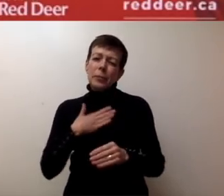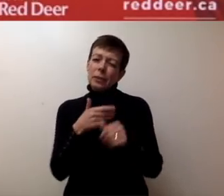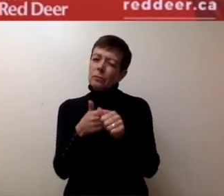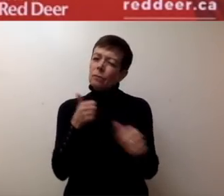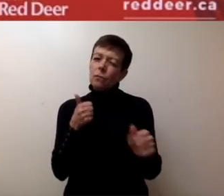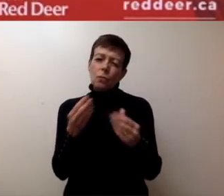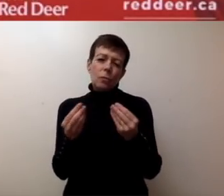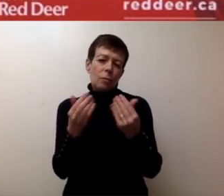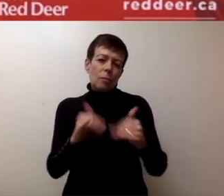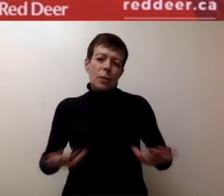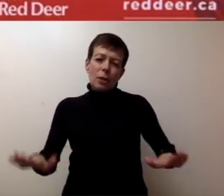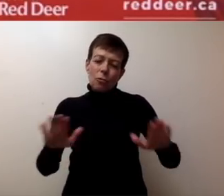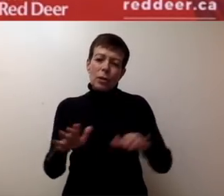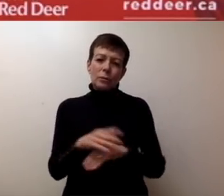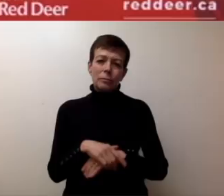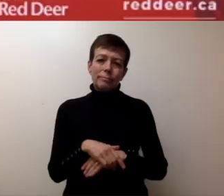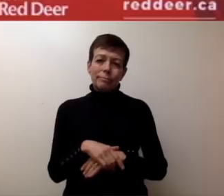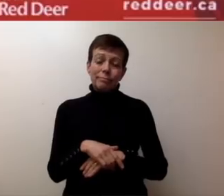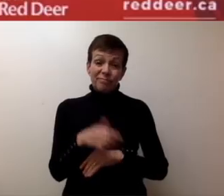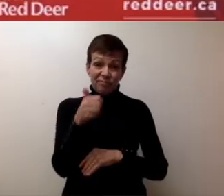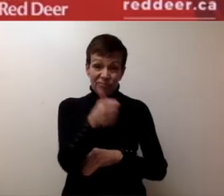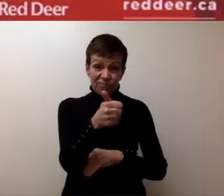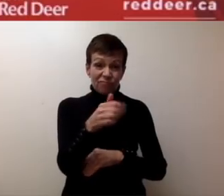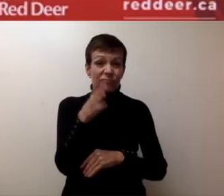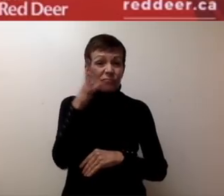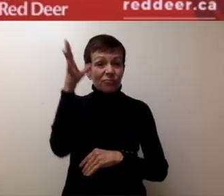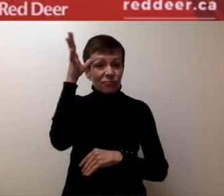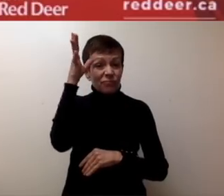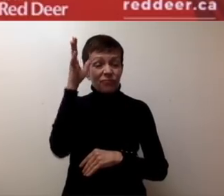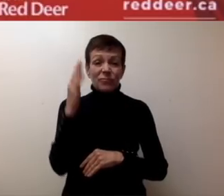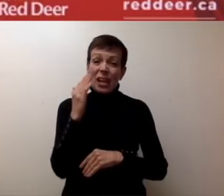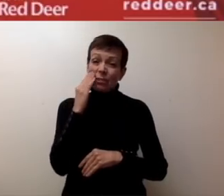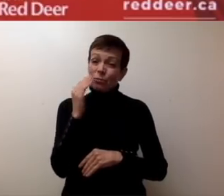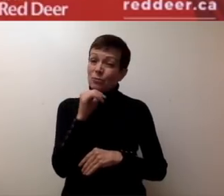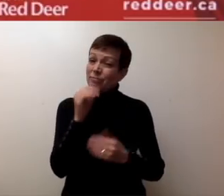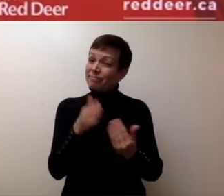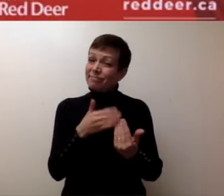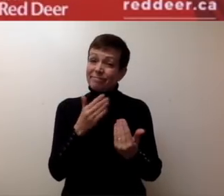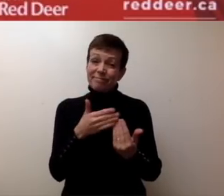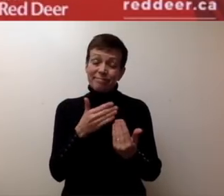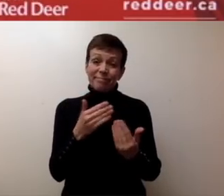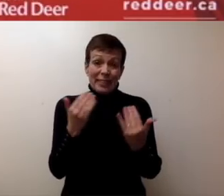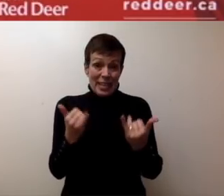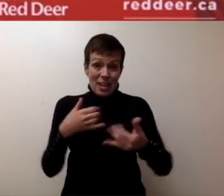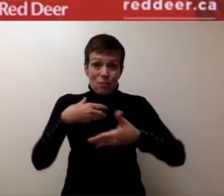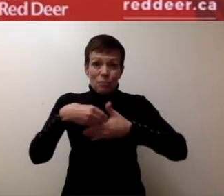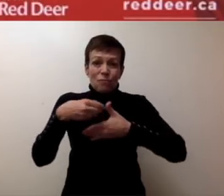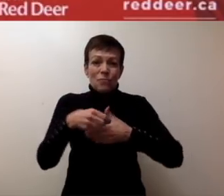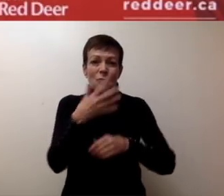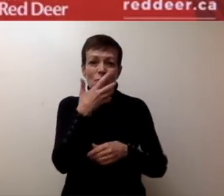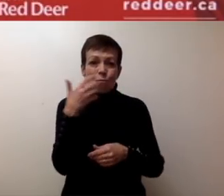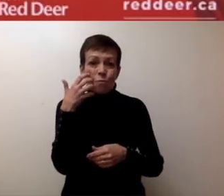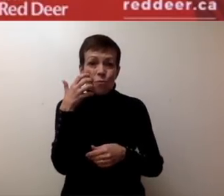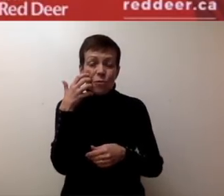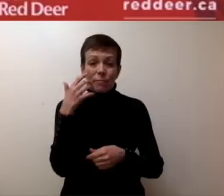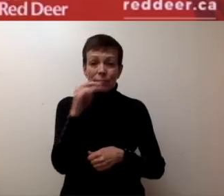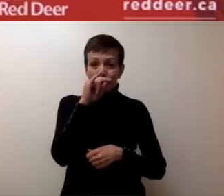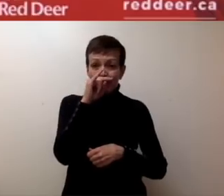As a parent, I know that this is very difficult. As the Mayor mentioned, the weather is getting warmer and our kids are home.